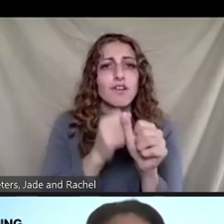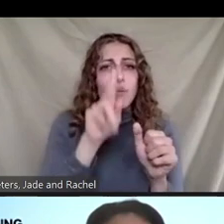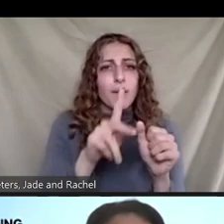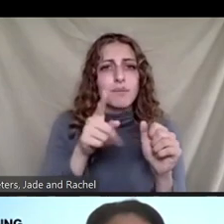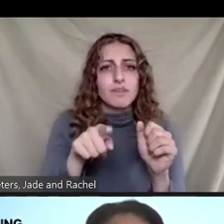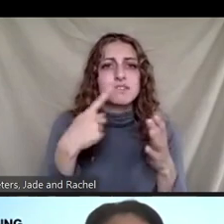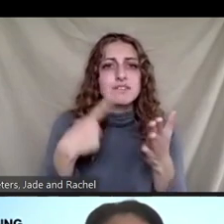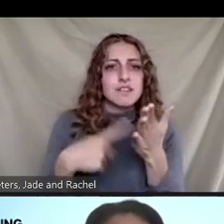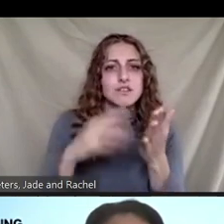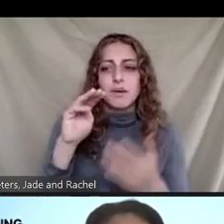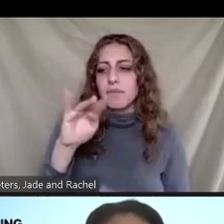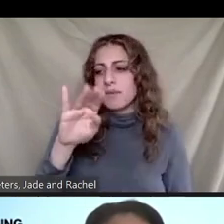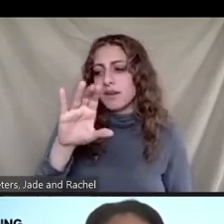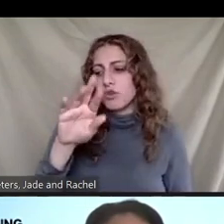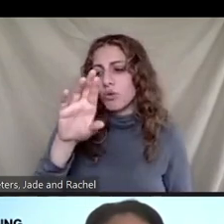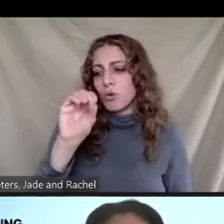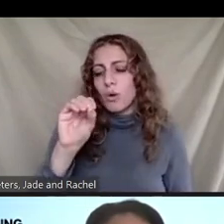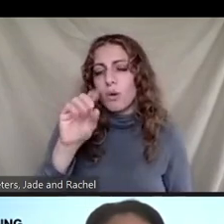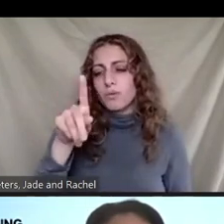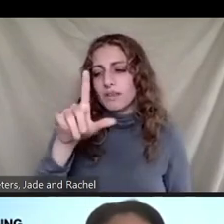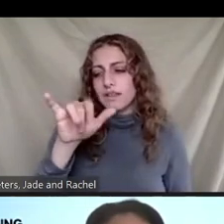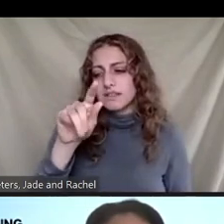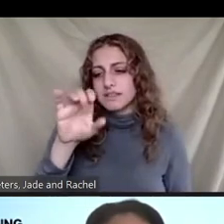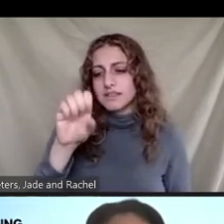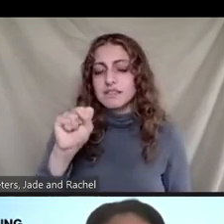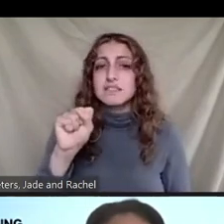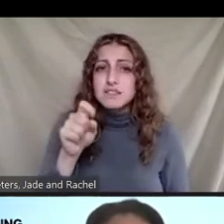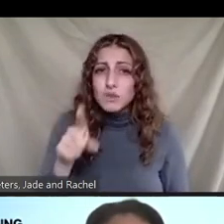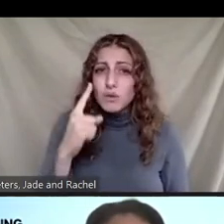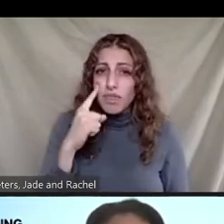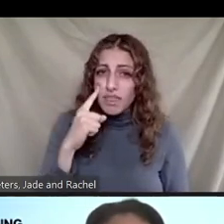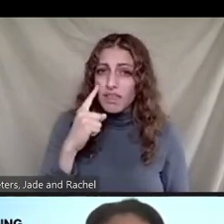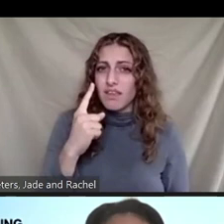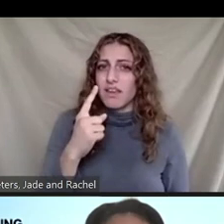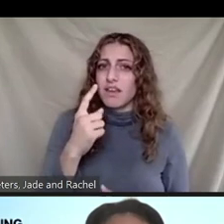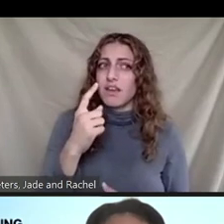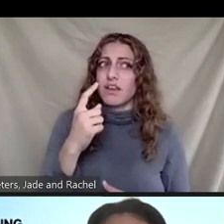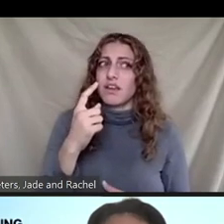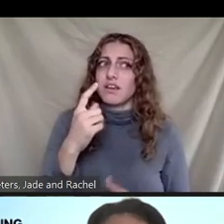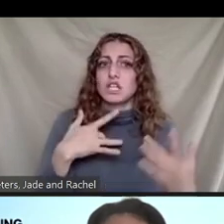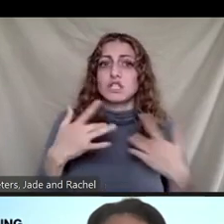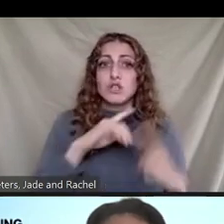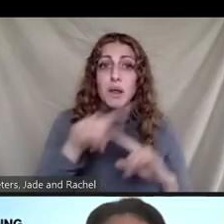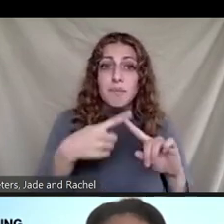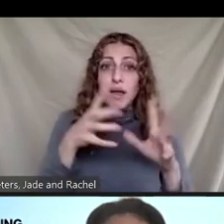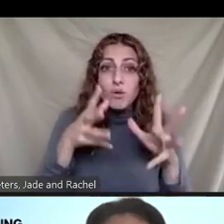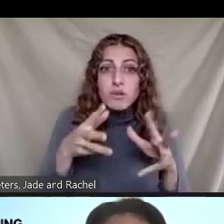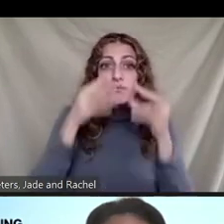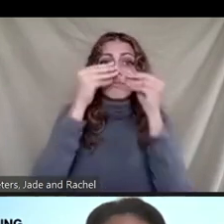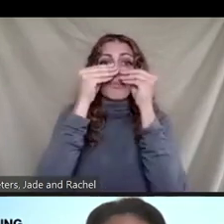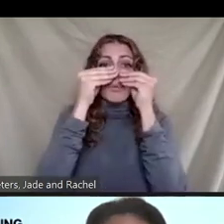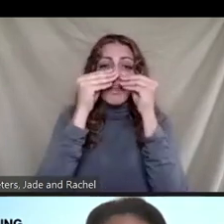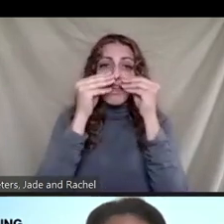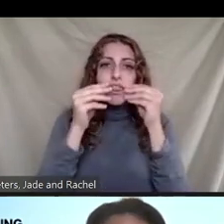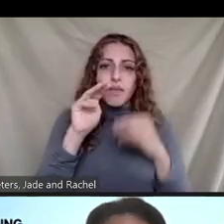it was the, whether there was concern of possible health impacts from people breathing in micro plastics from wearing single use plastic mass day in and